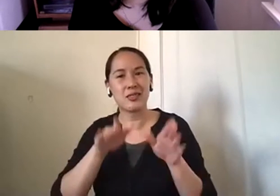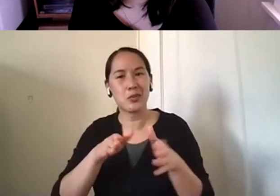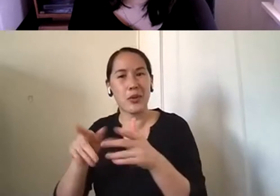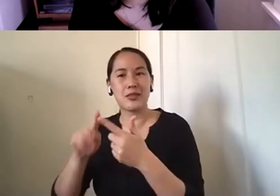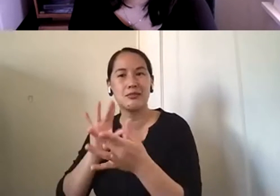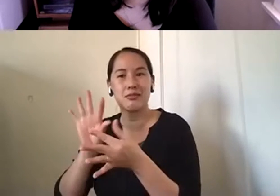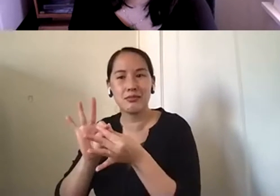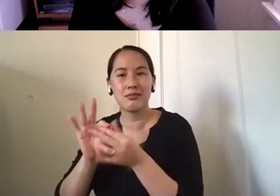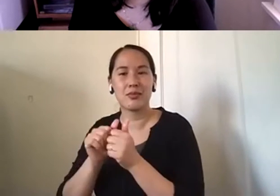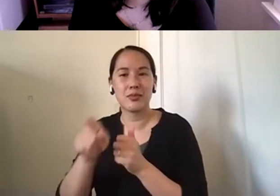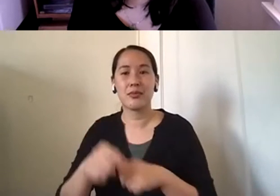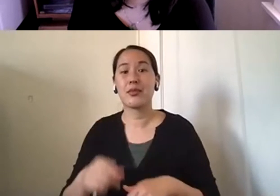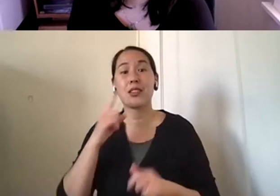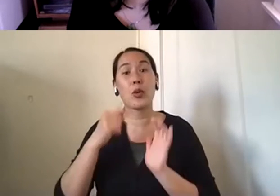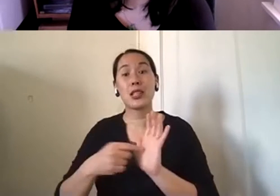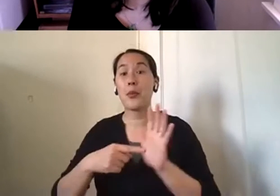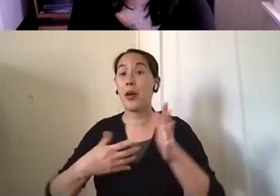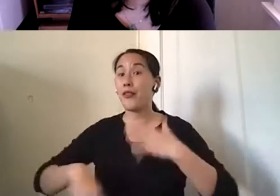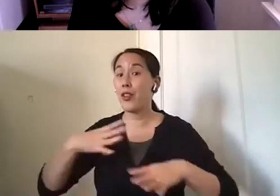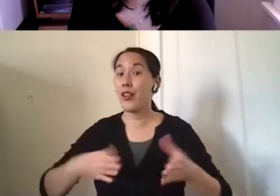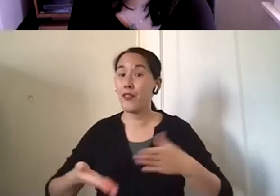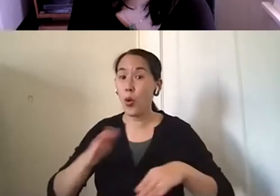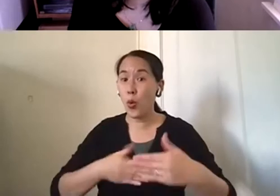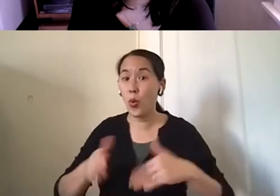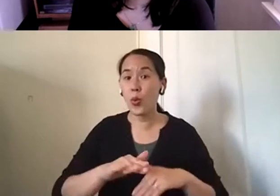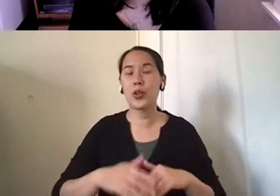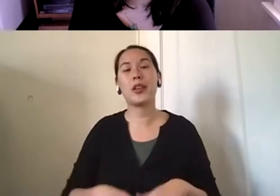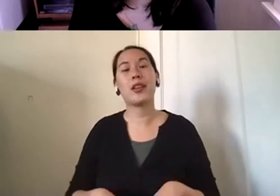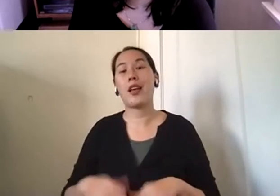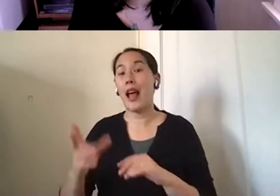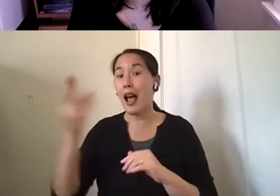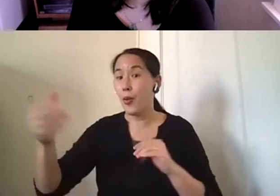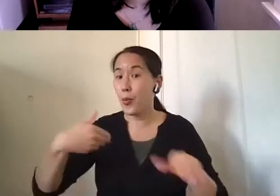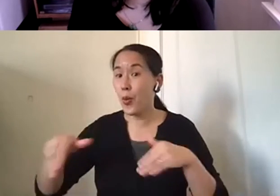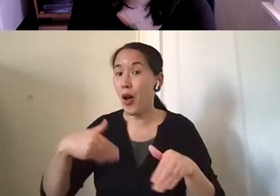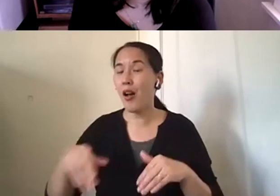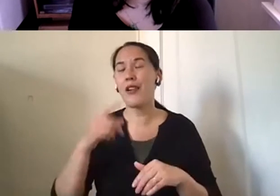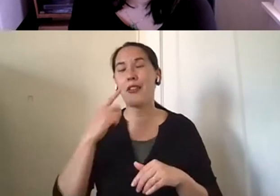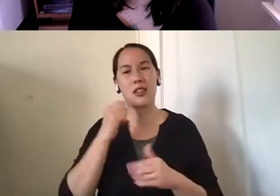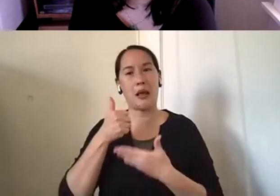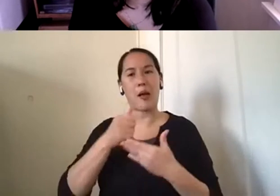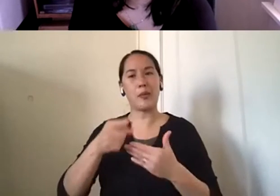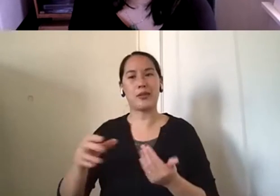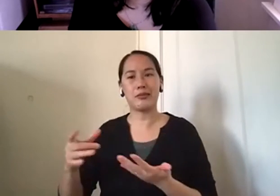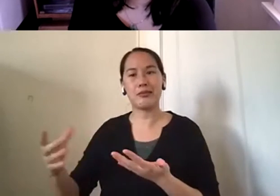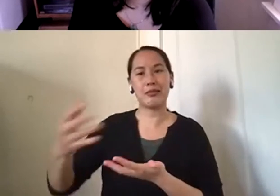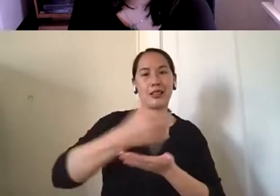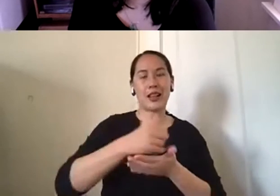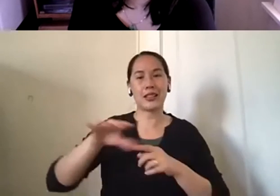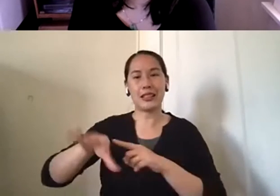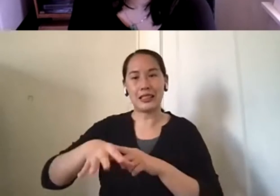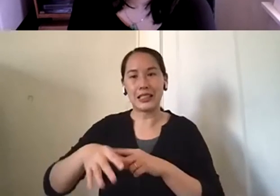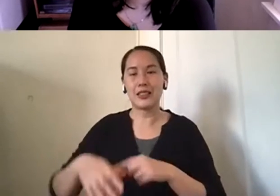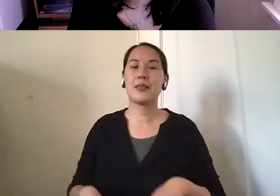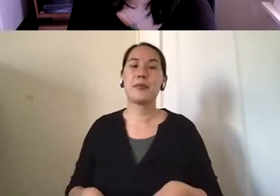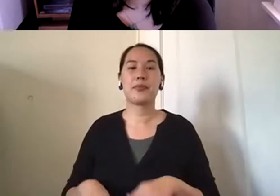like folding clothes, arranging pens, taking him for walks so he could collect his leaves and encouraging him to draw it out in